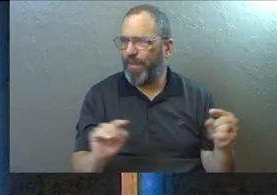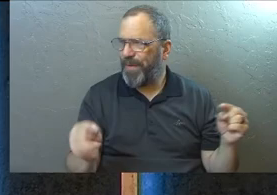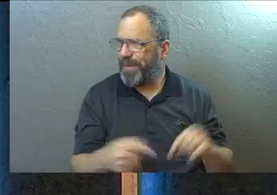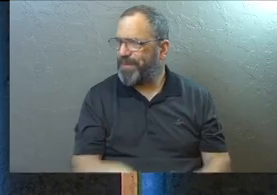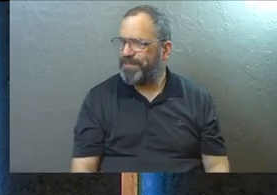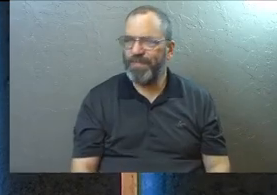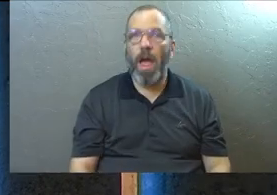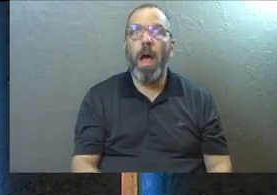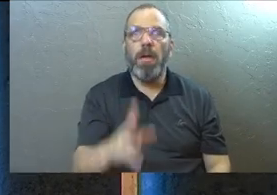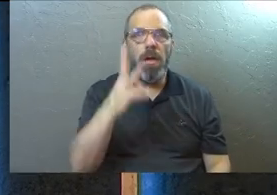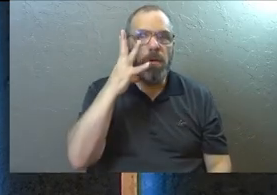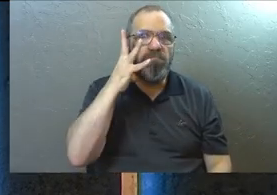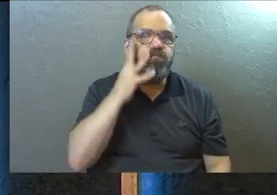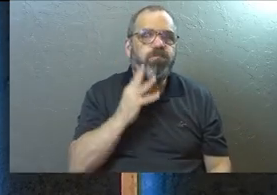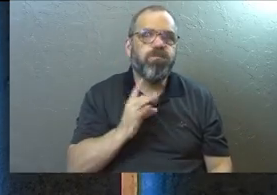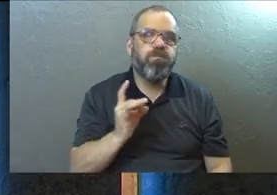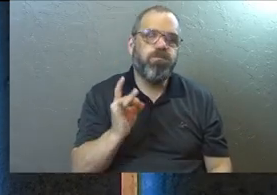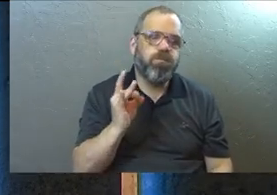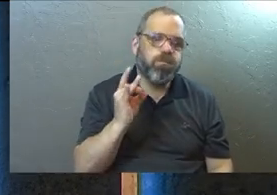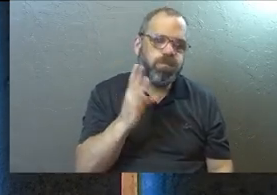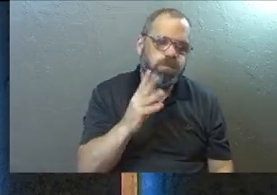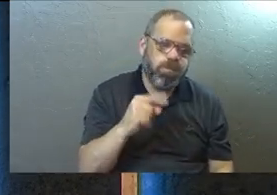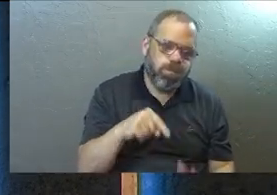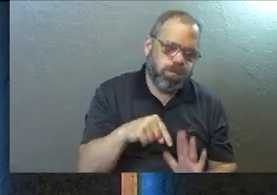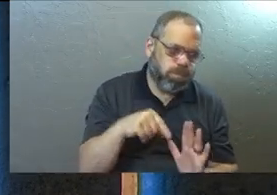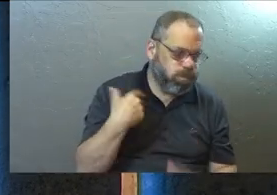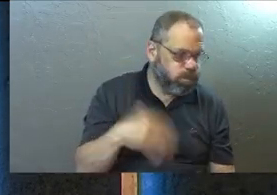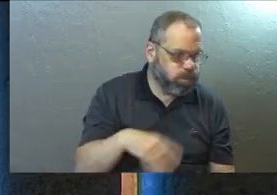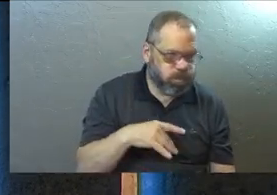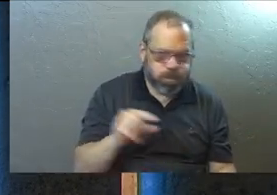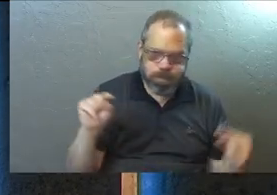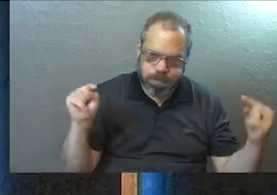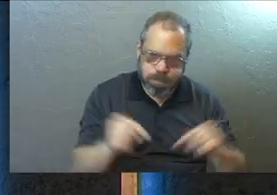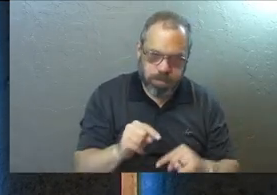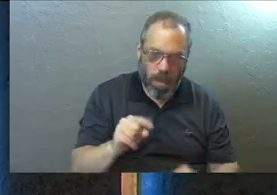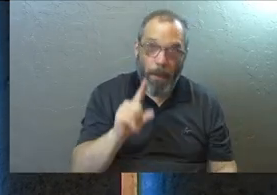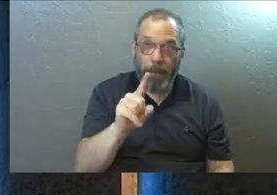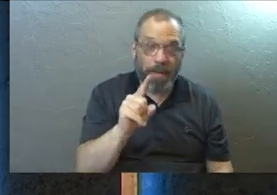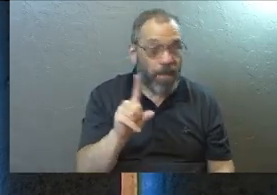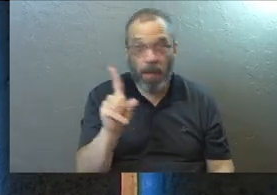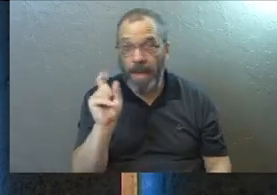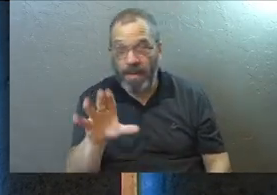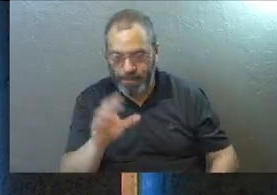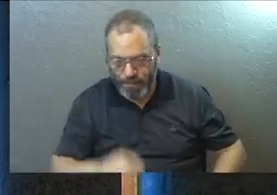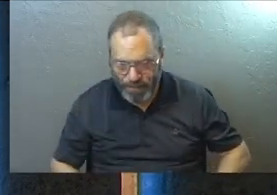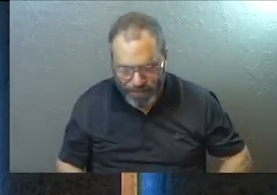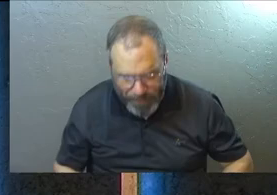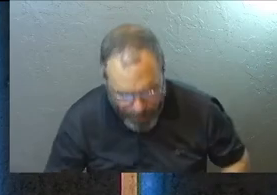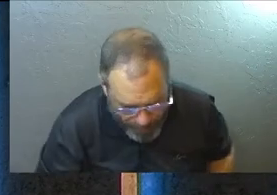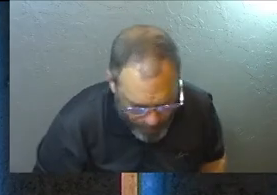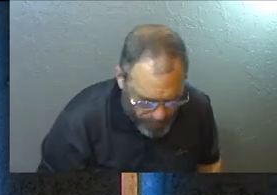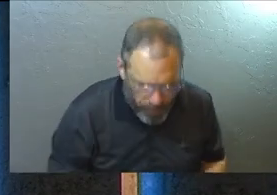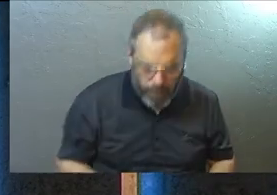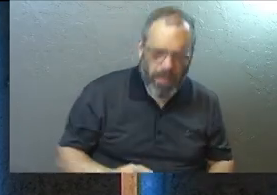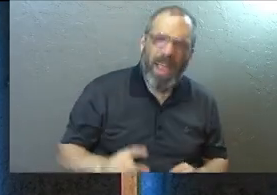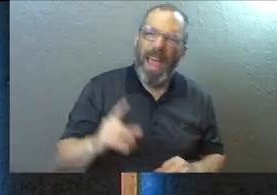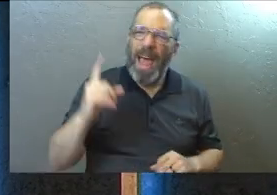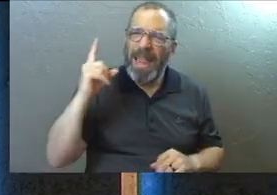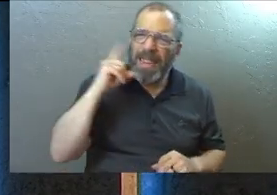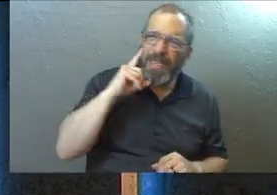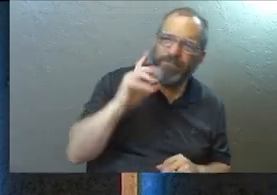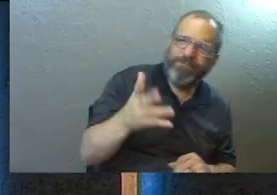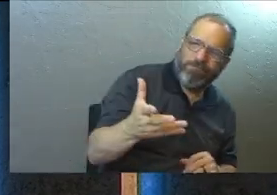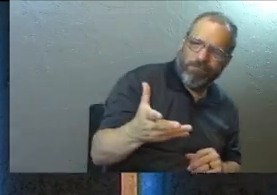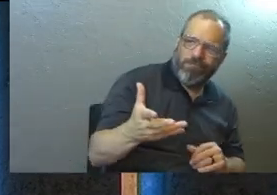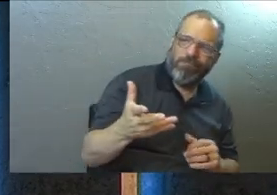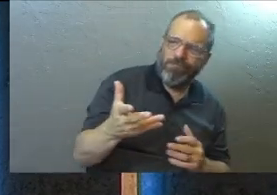Some of you guys have gone through deep things. But one of the things I would like to ask you, because I think there's a thought here that